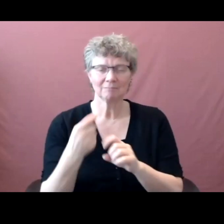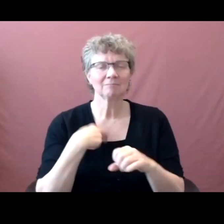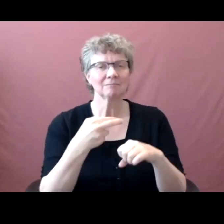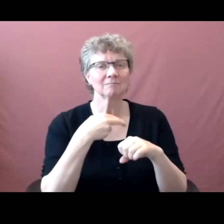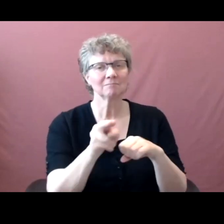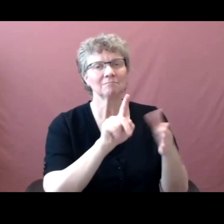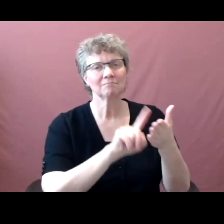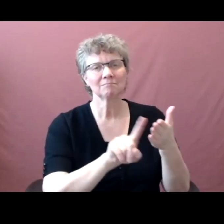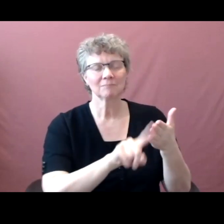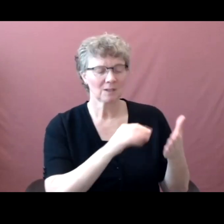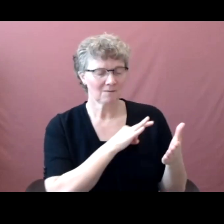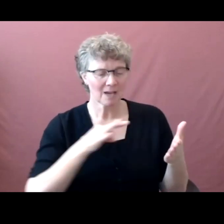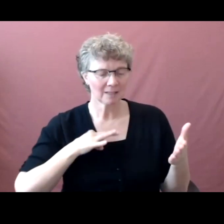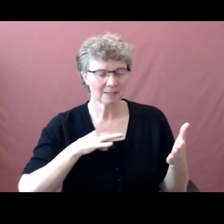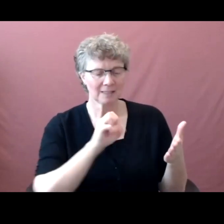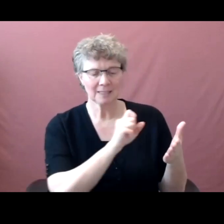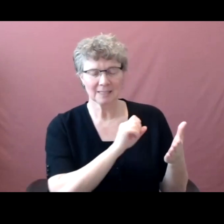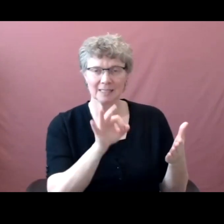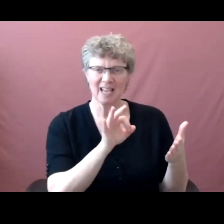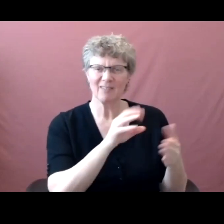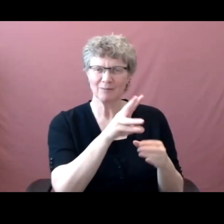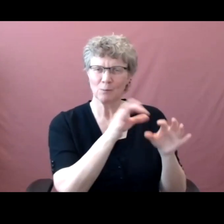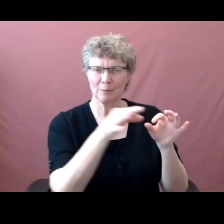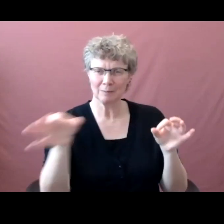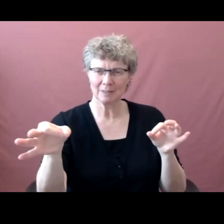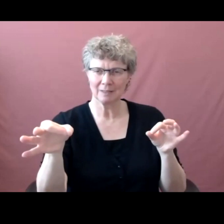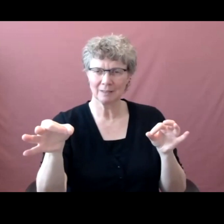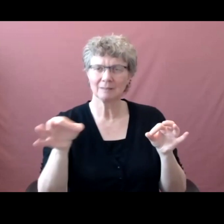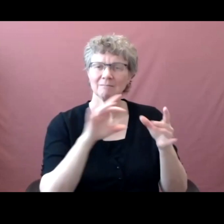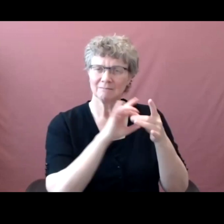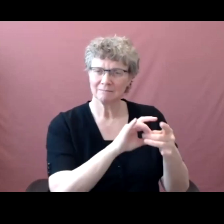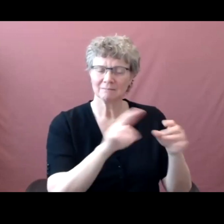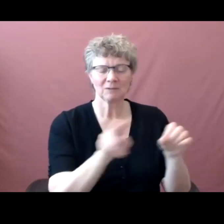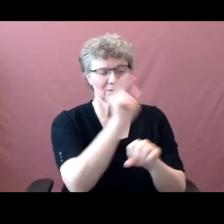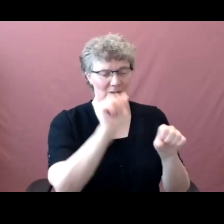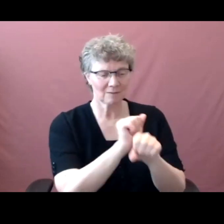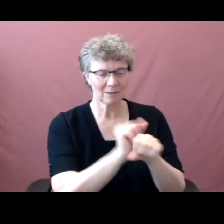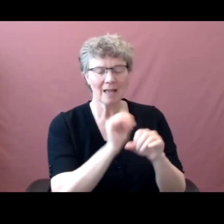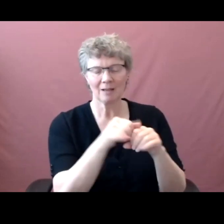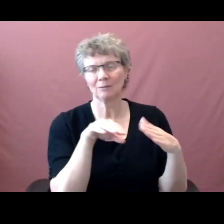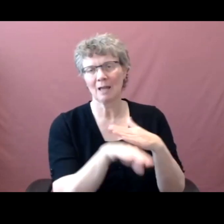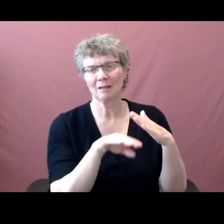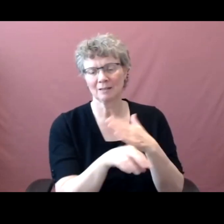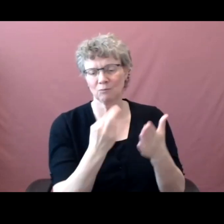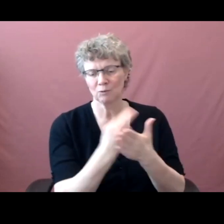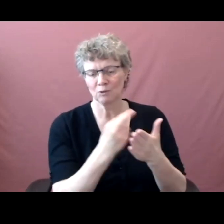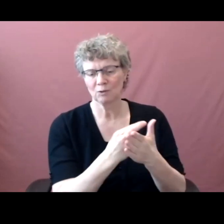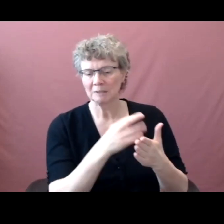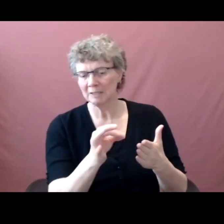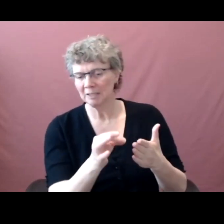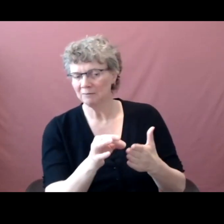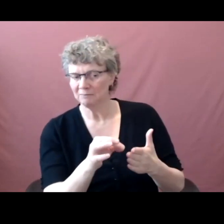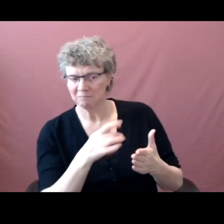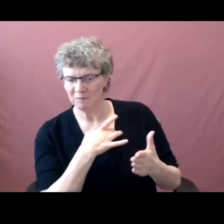for information on how to access resources. And please do reach out if you need some assistance or